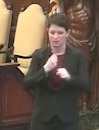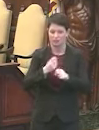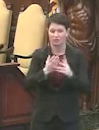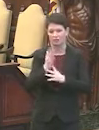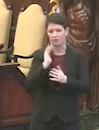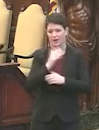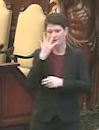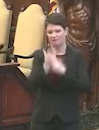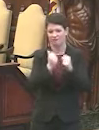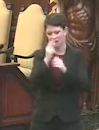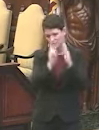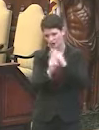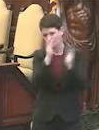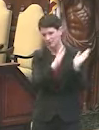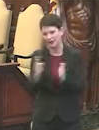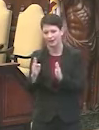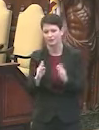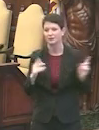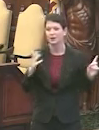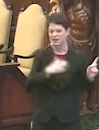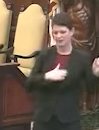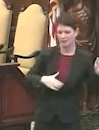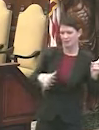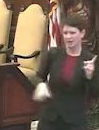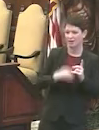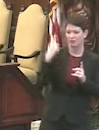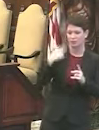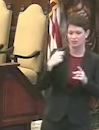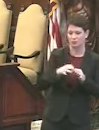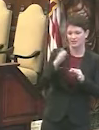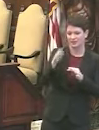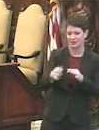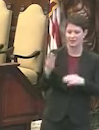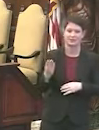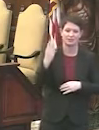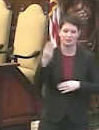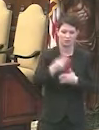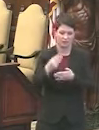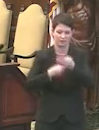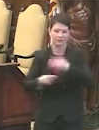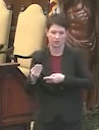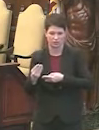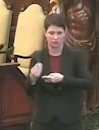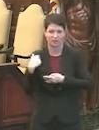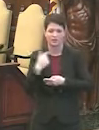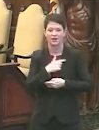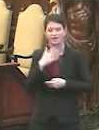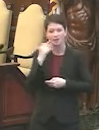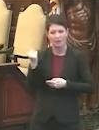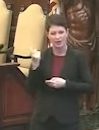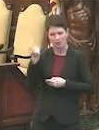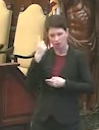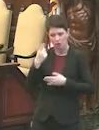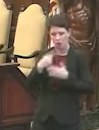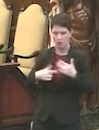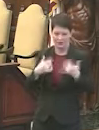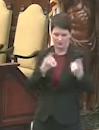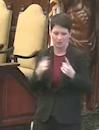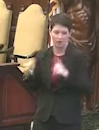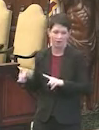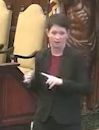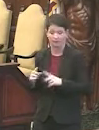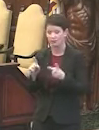five-year plan. And that's why we really, we delay the submission of the budget. So we have a better idea of where we stand